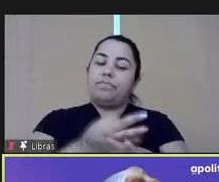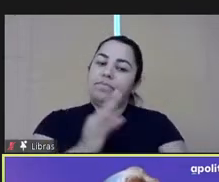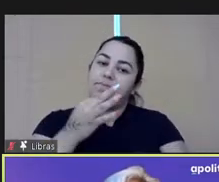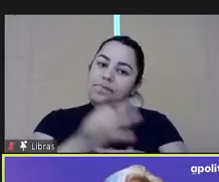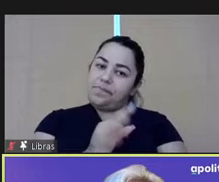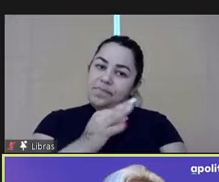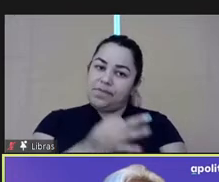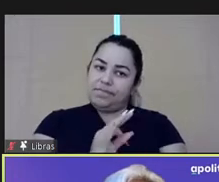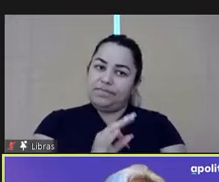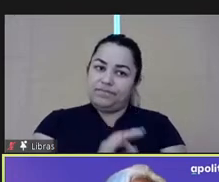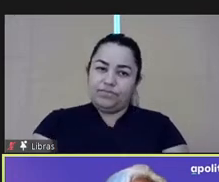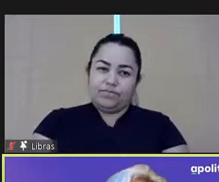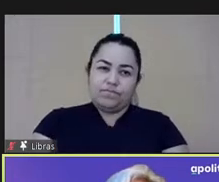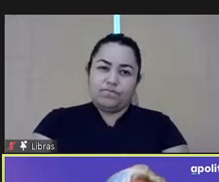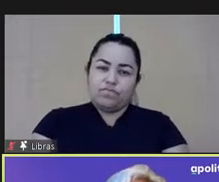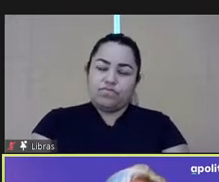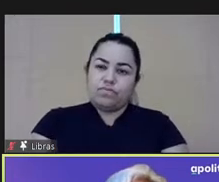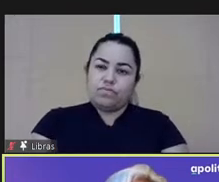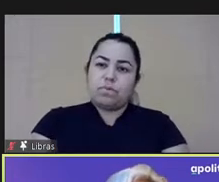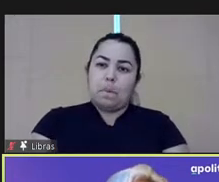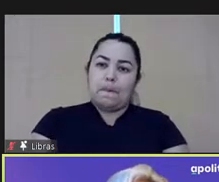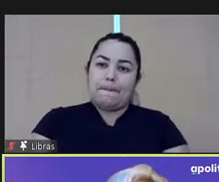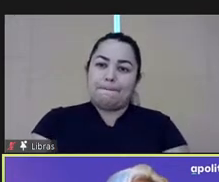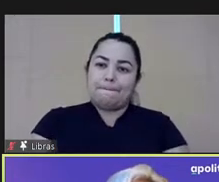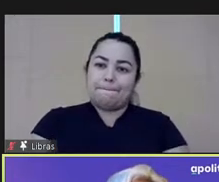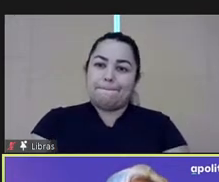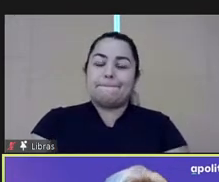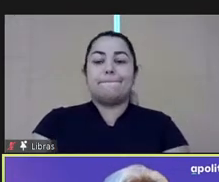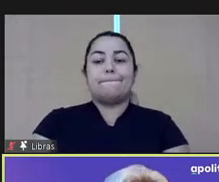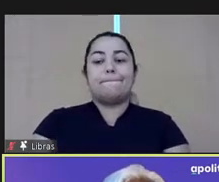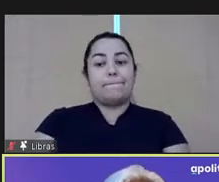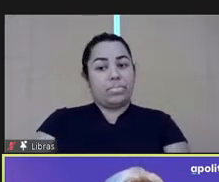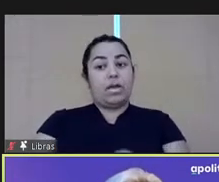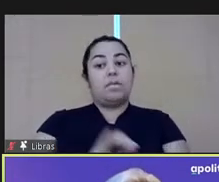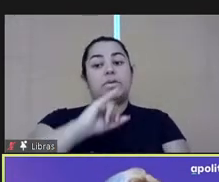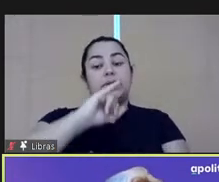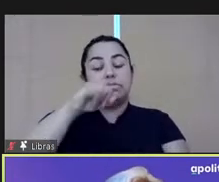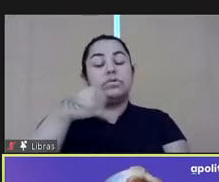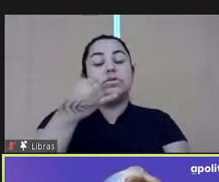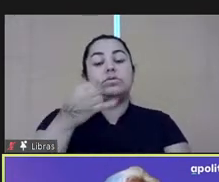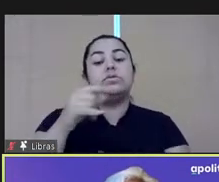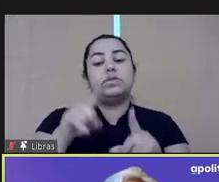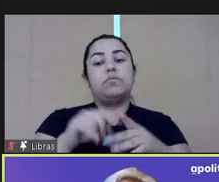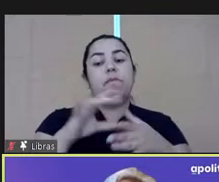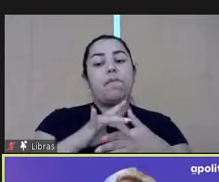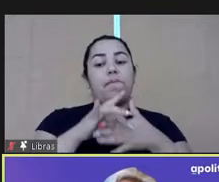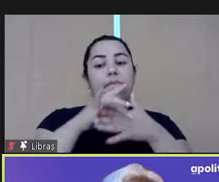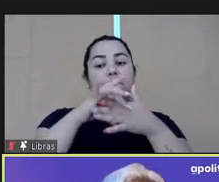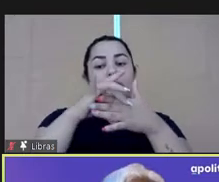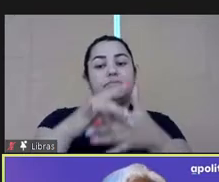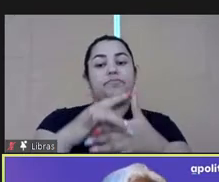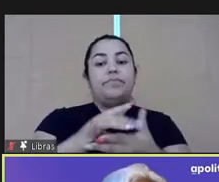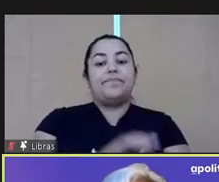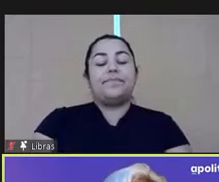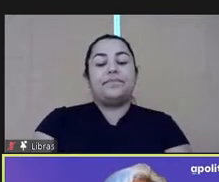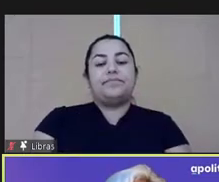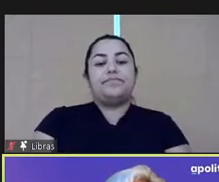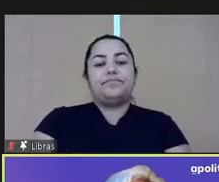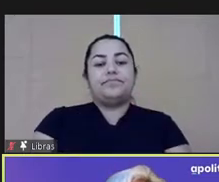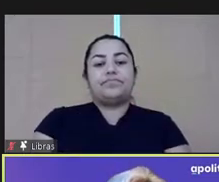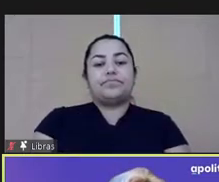For long, leadership training and opportunities, often due to the in-person nature and the costs involved,